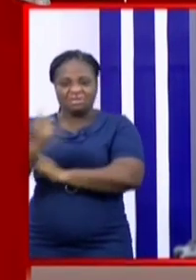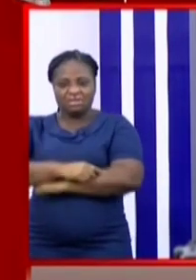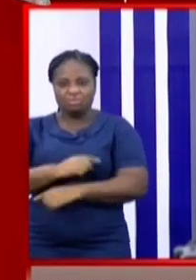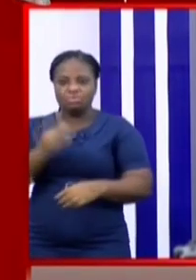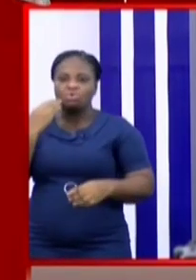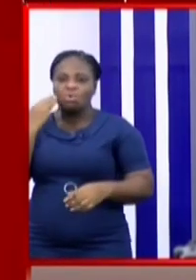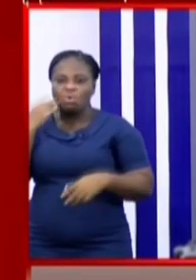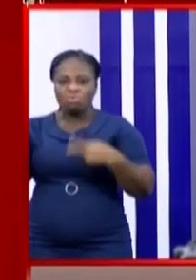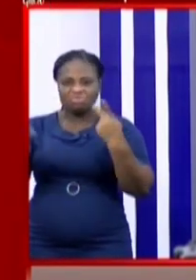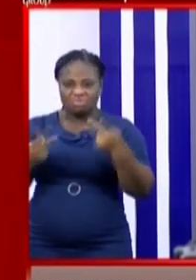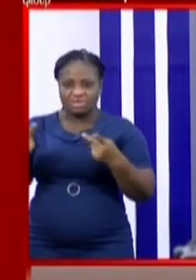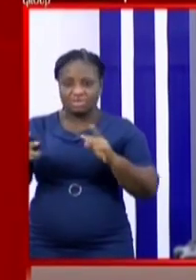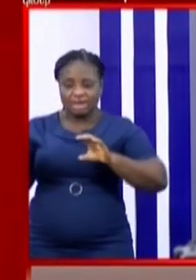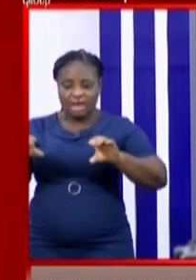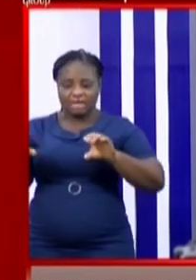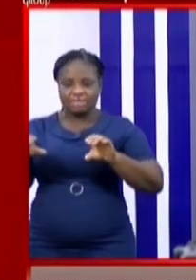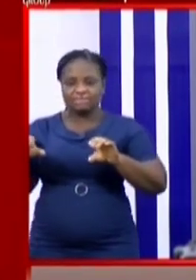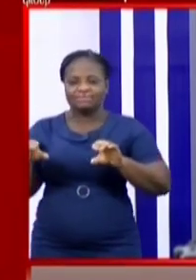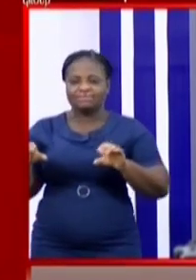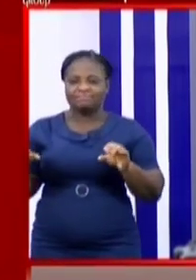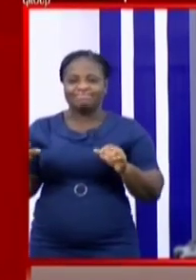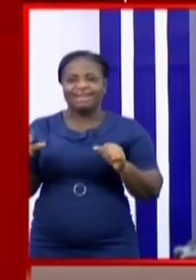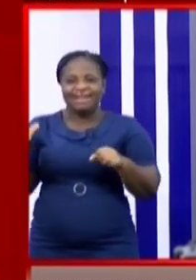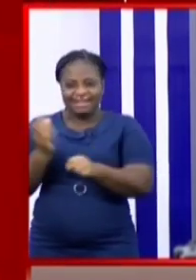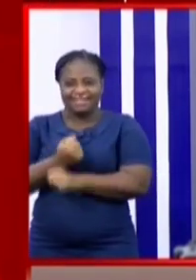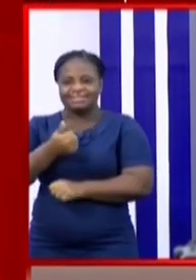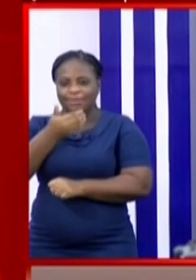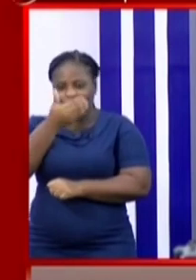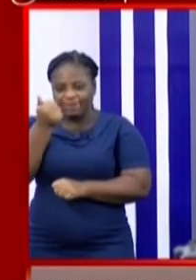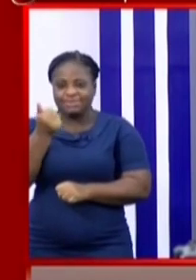home visits and they are actively getting better.